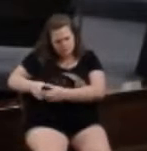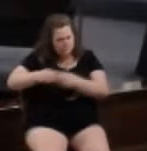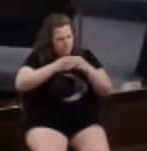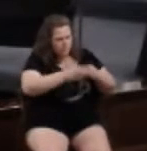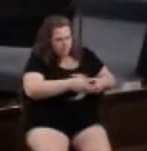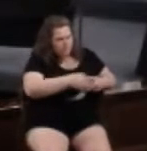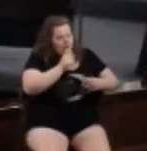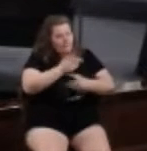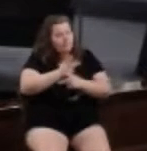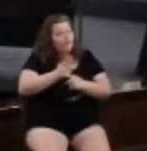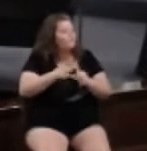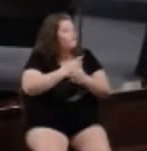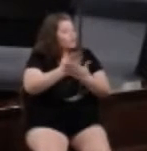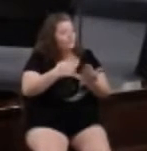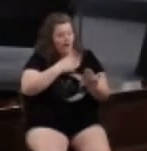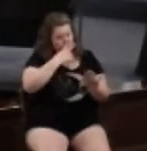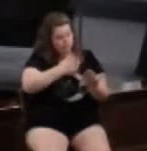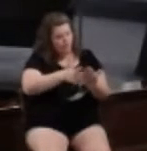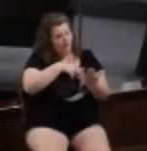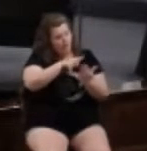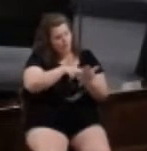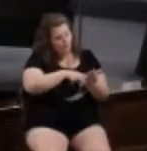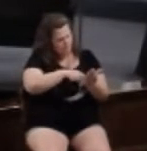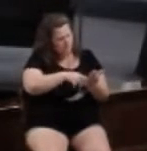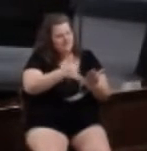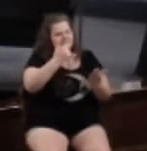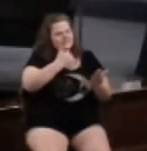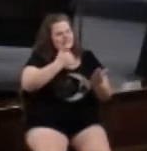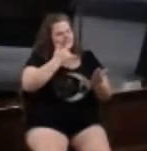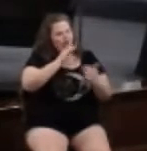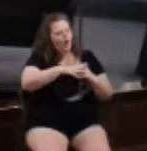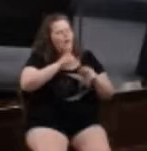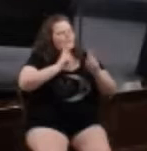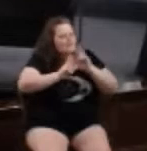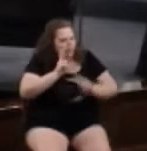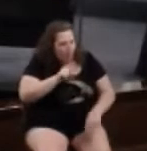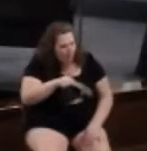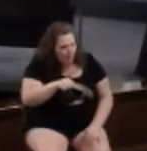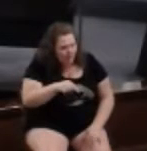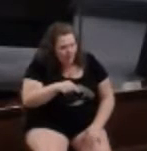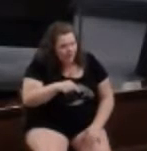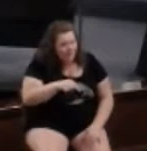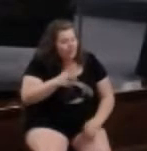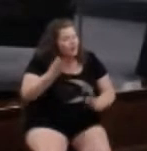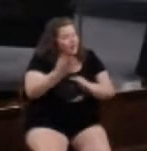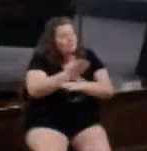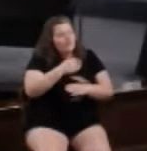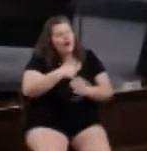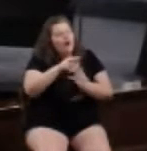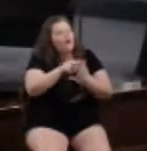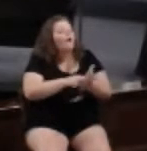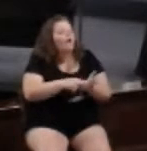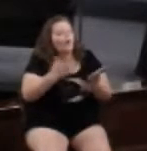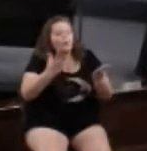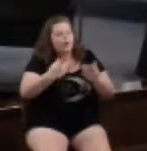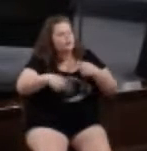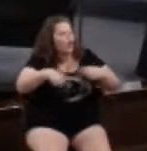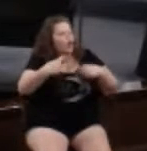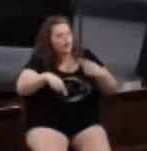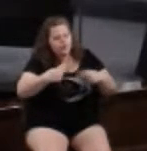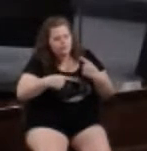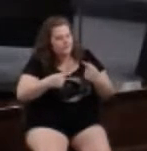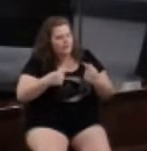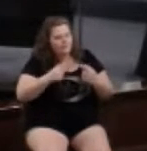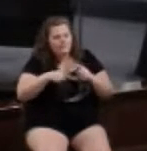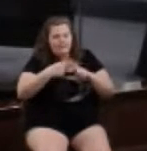that the first thing I saw when I read this was a mistake on the part of the people. Before I even get to the argument, right, about